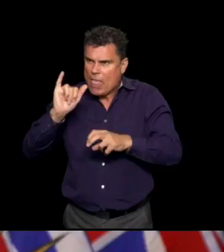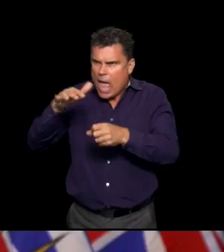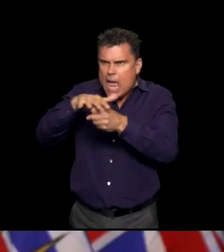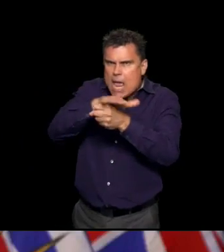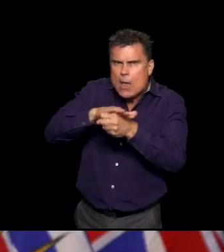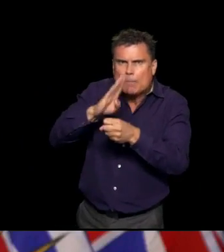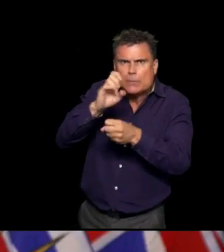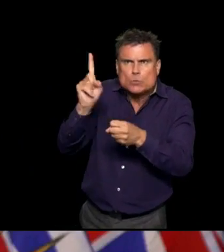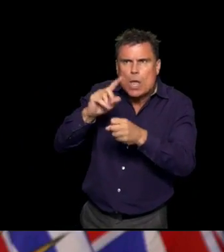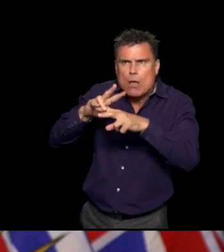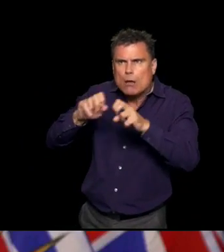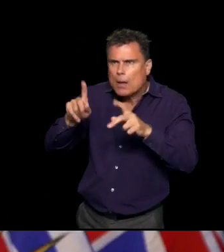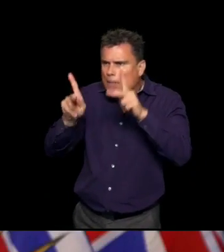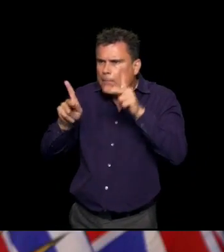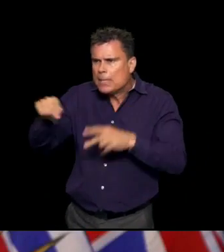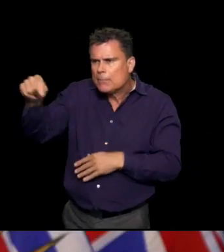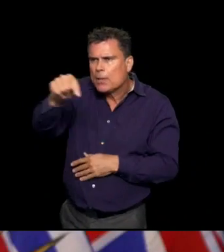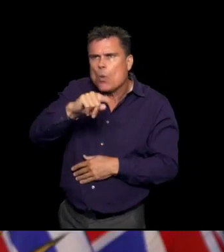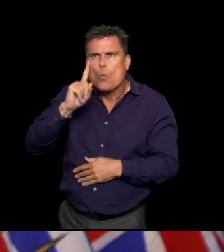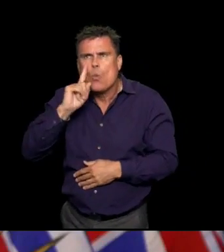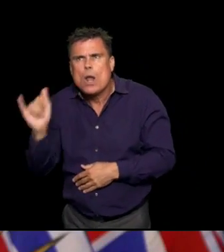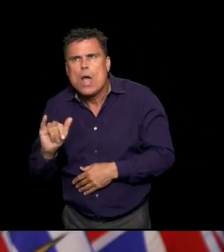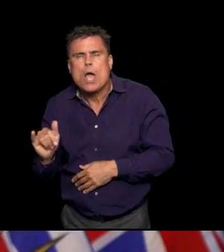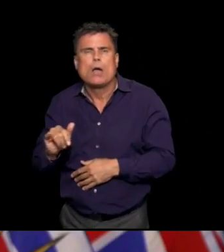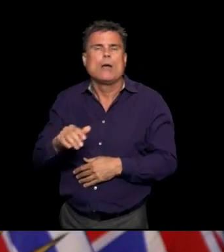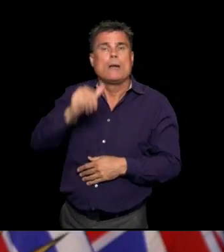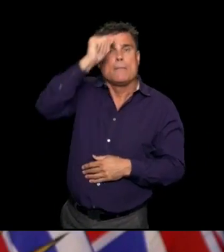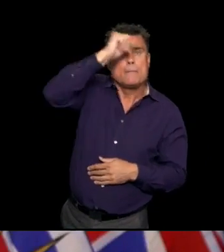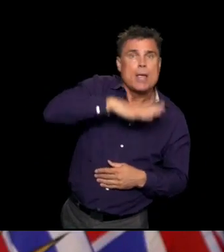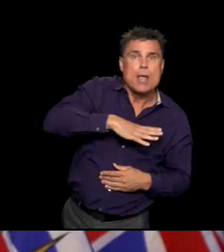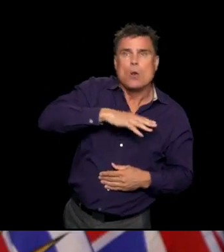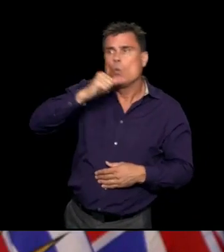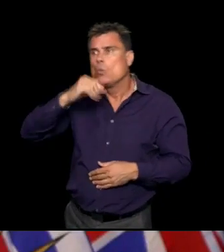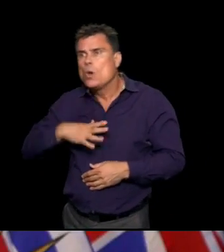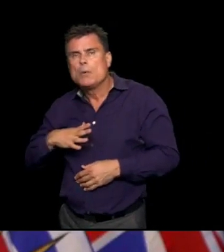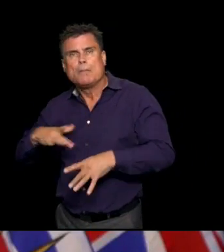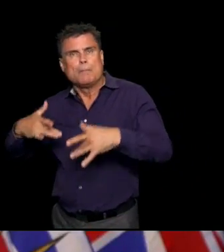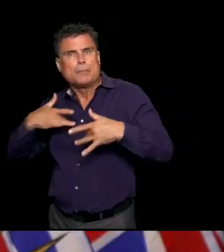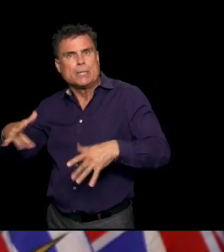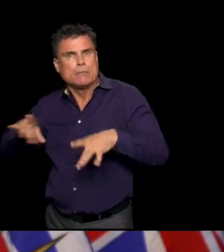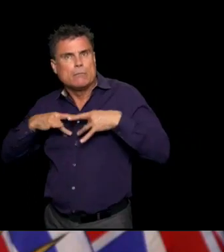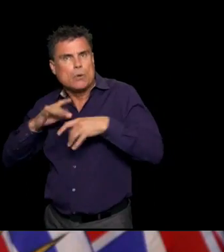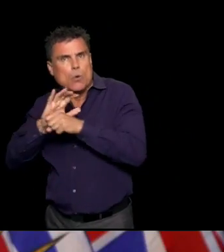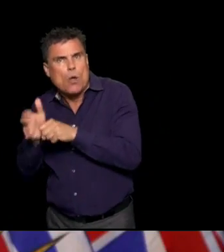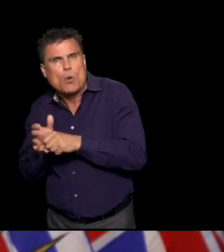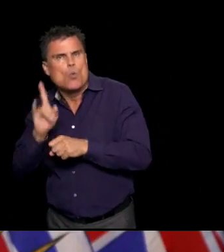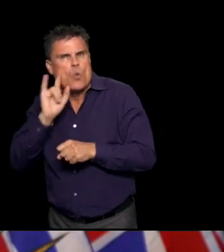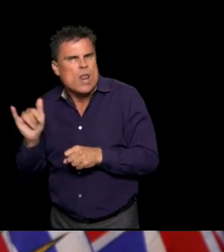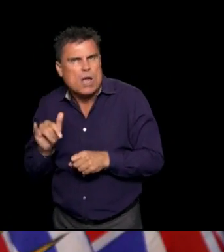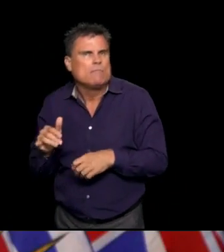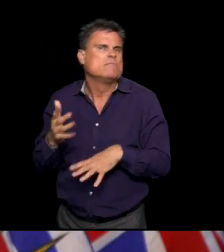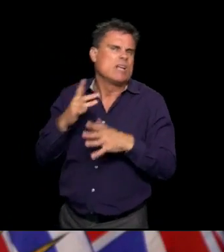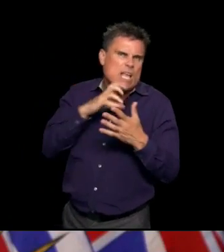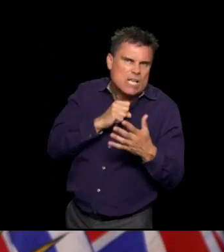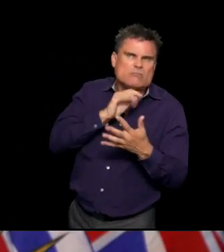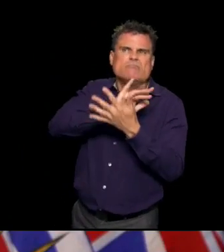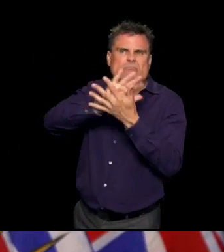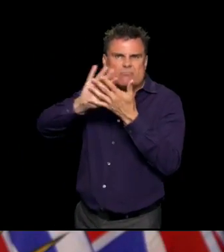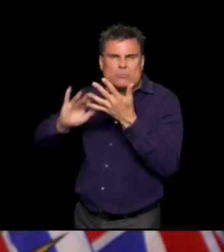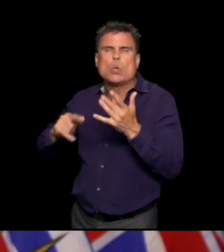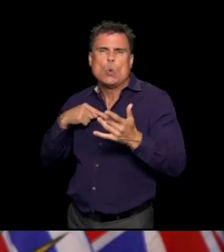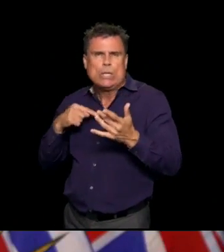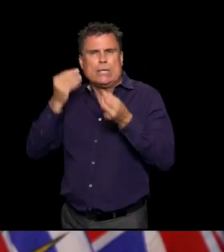how many people are male or female and what level of information we're providing about individuals. So as we